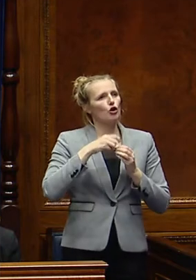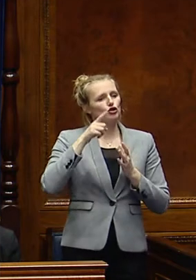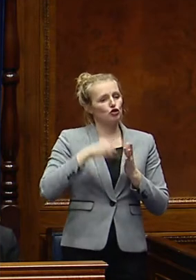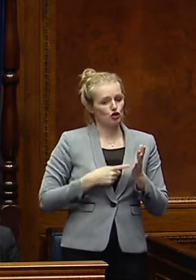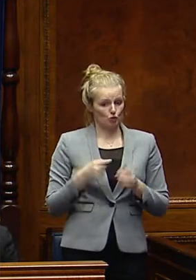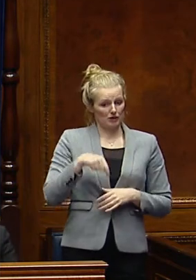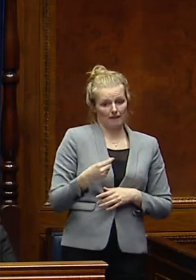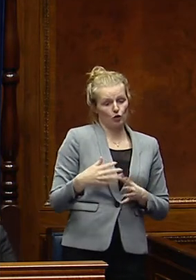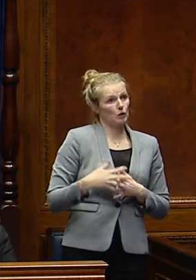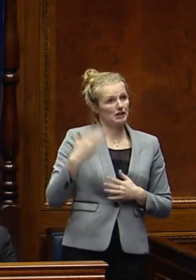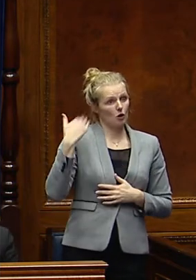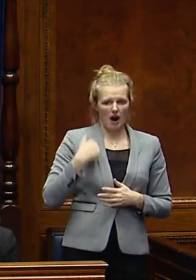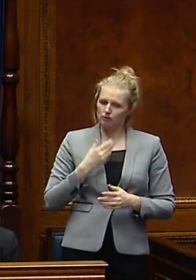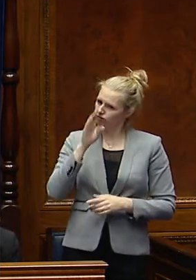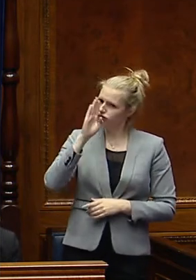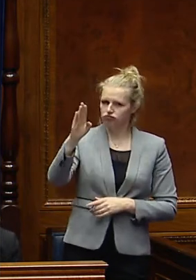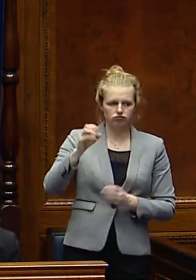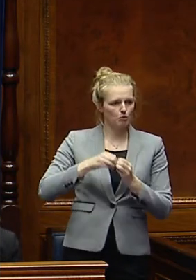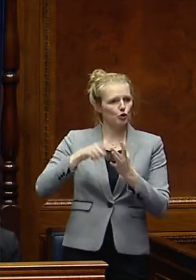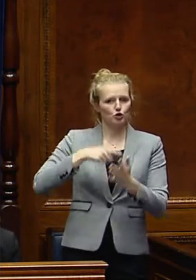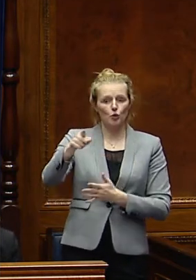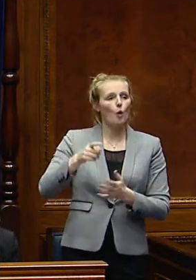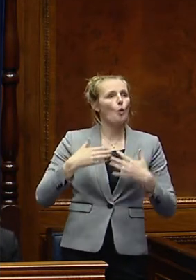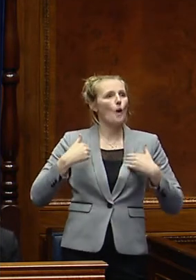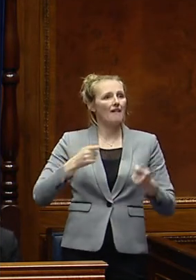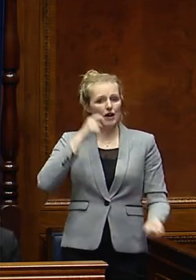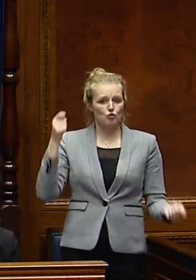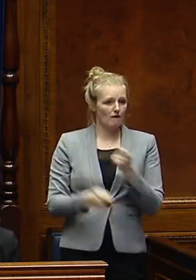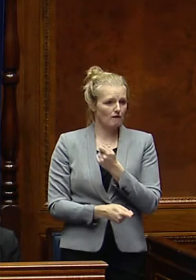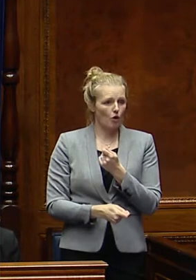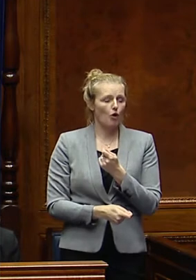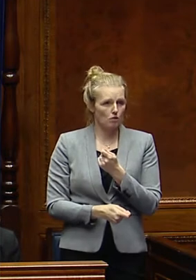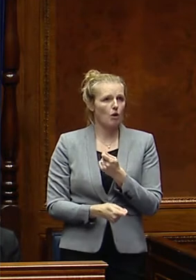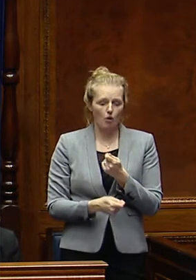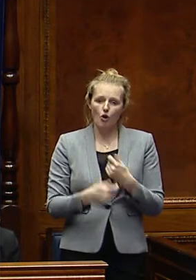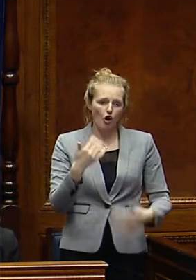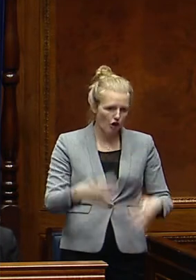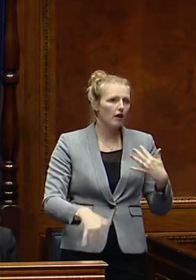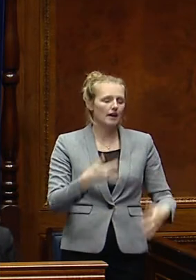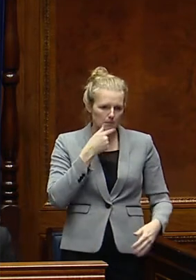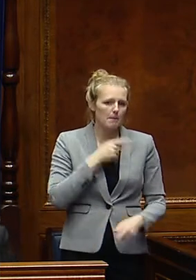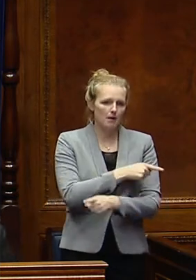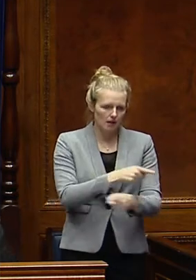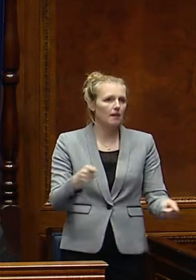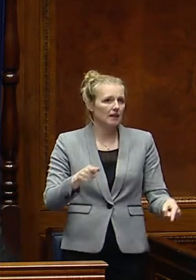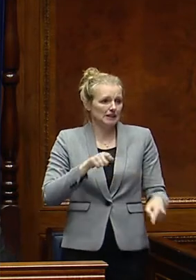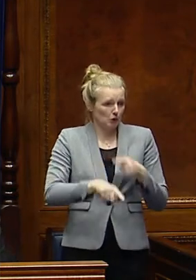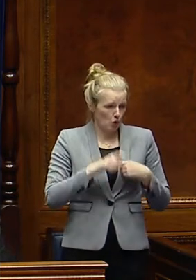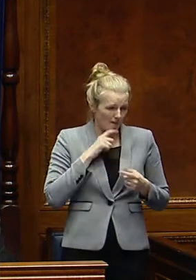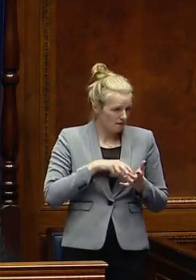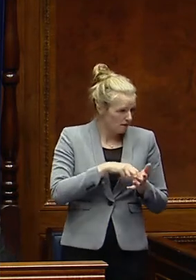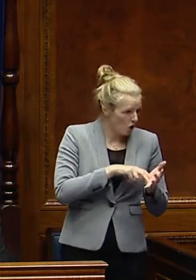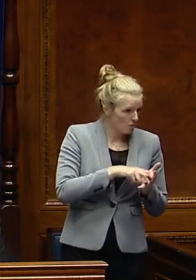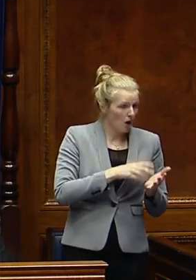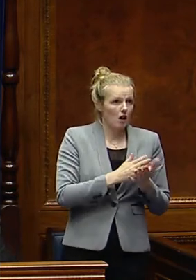re-established, I made it clear to him that welfare reform was hurting many of our people and particularly the most vulnerable within